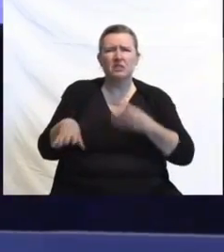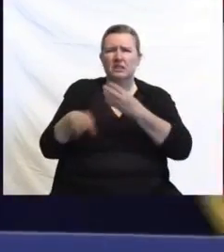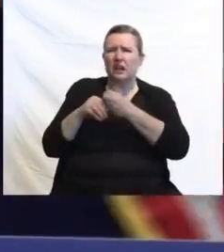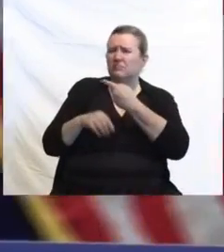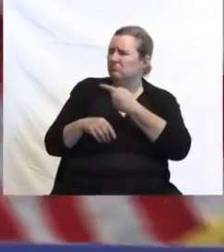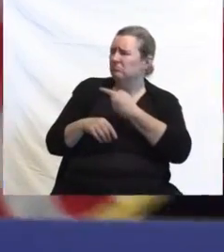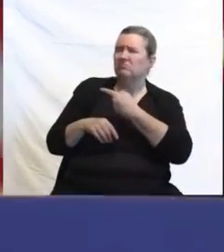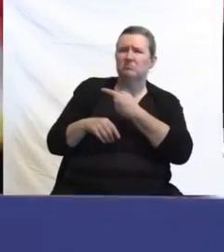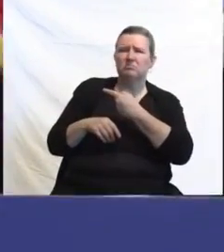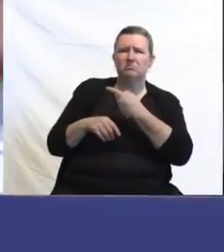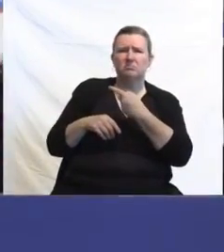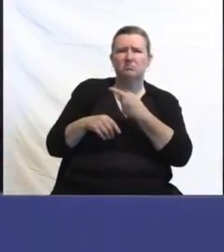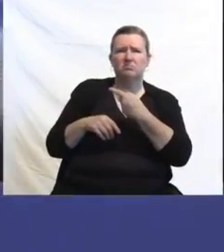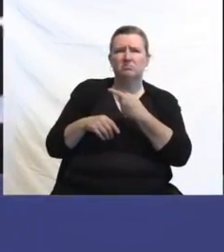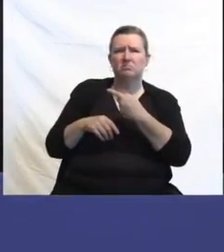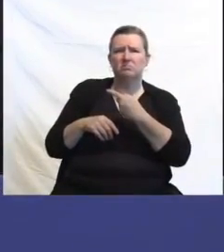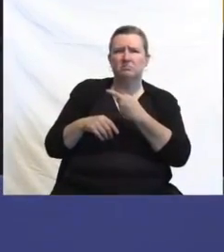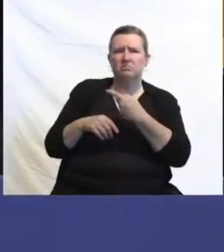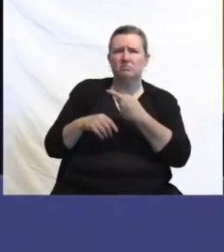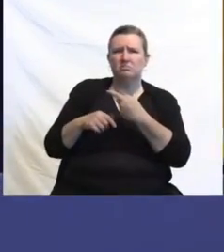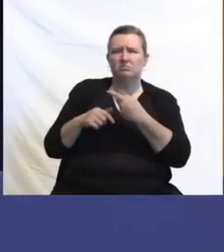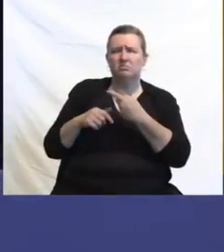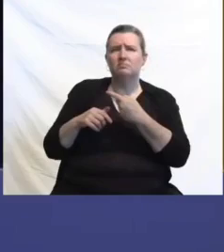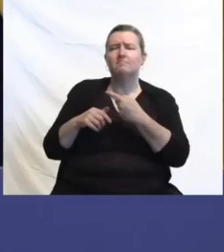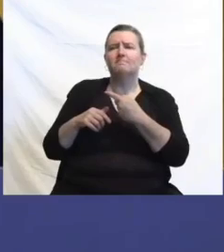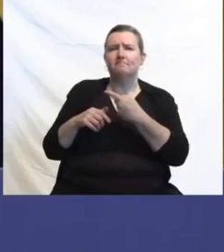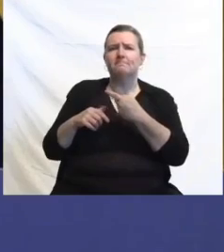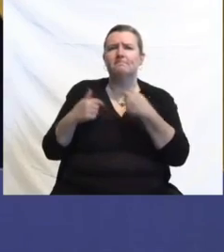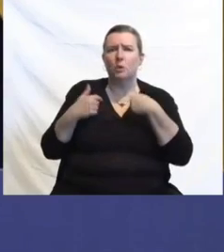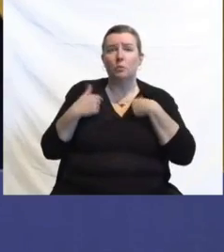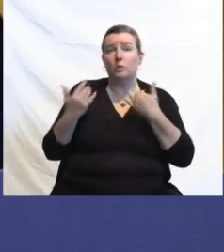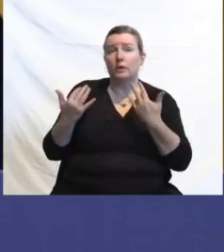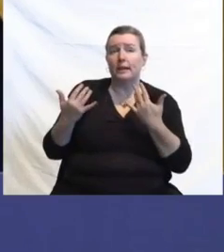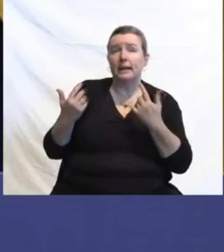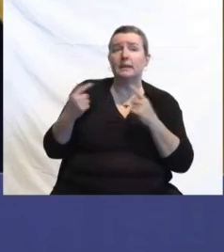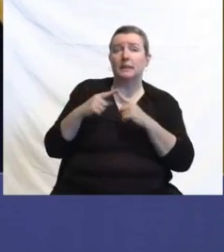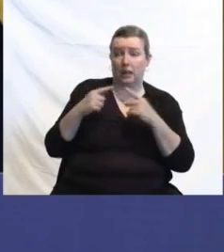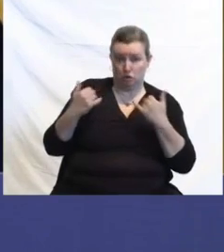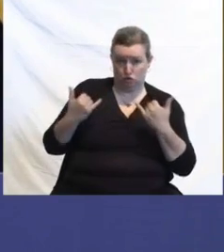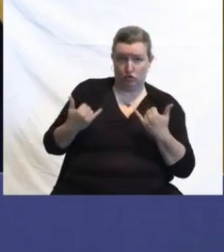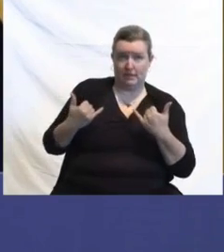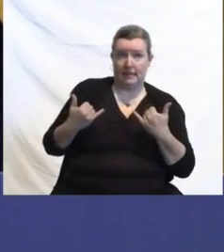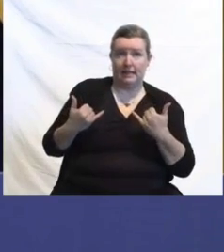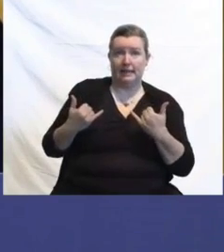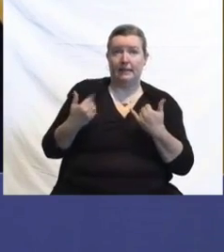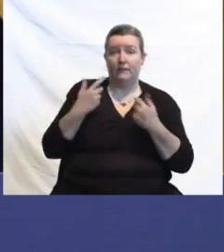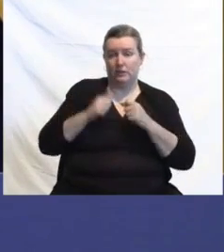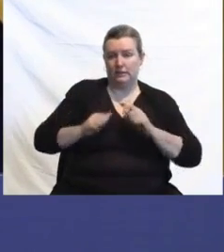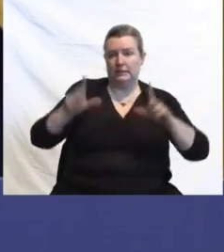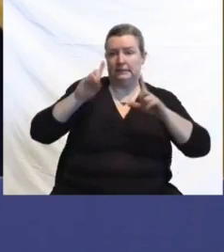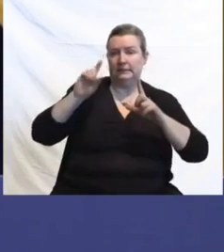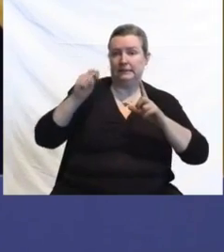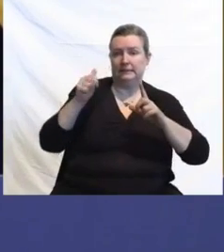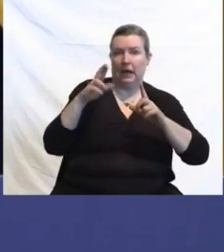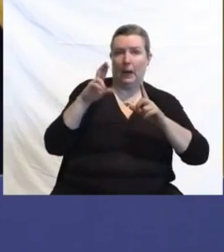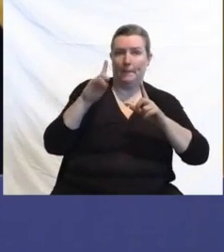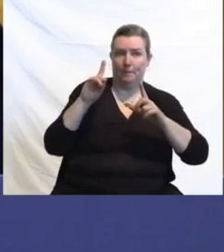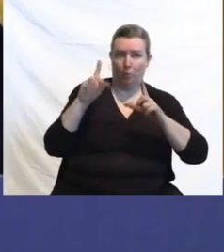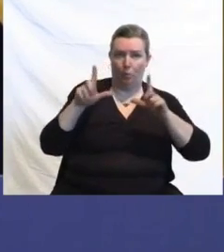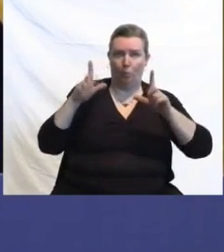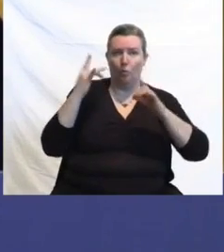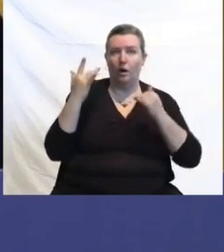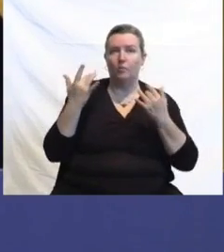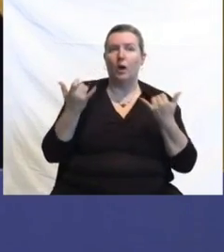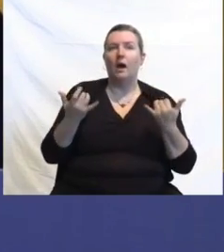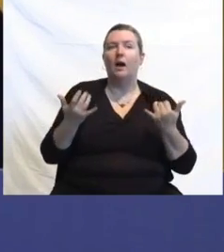that you want to add, but we waited until now because we wanted to get, as you said and I've repeated, the self-reporting has